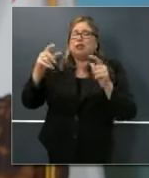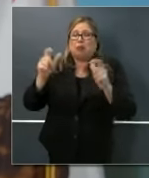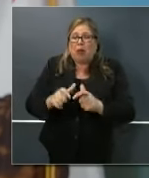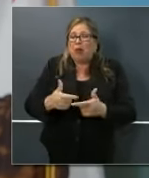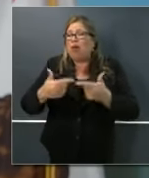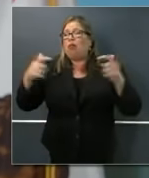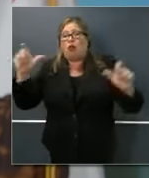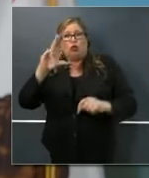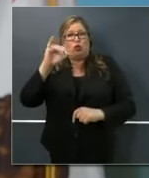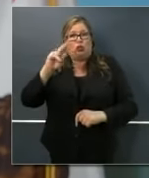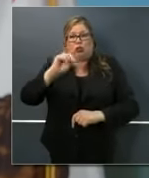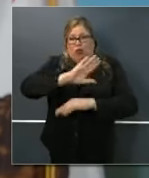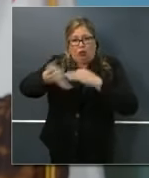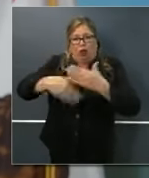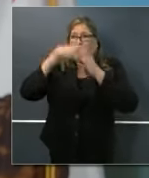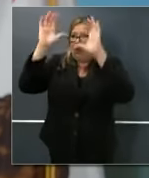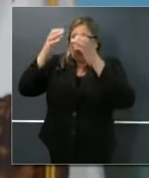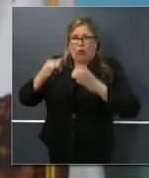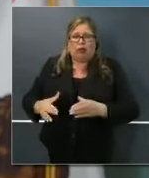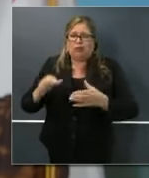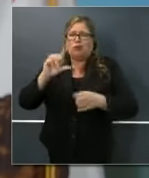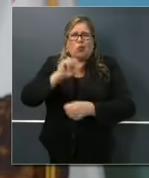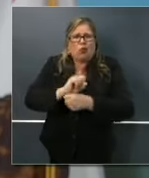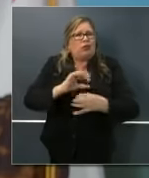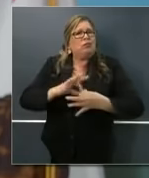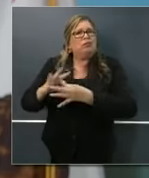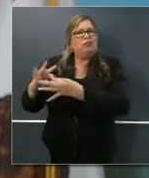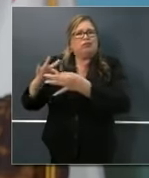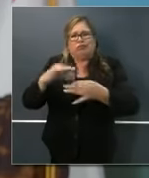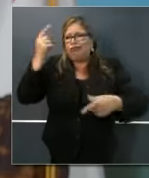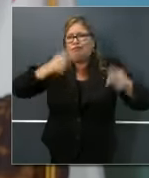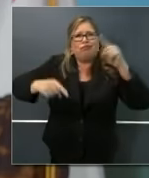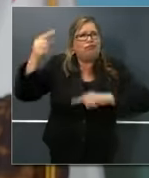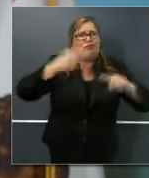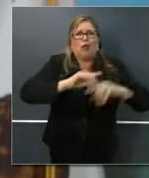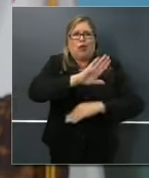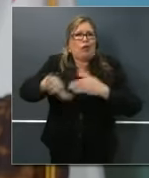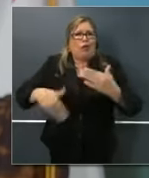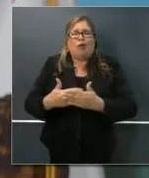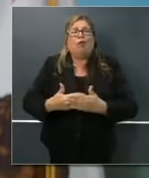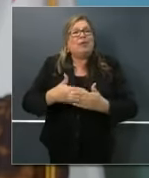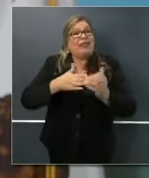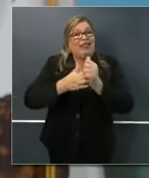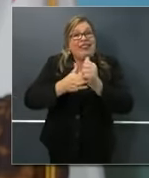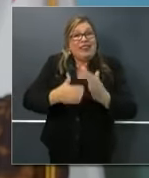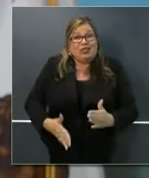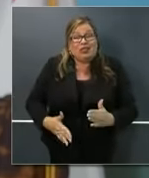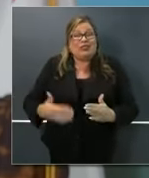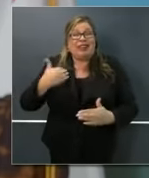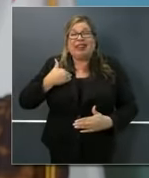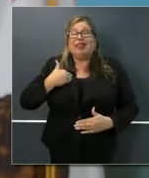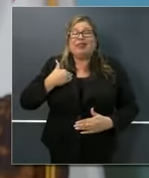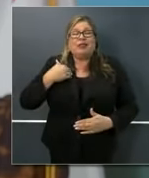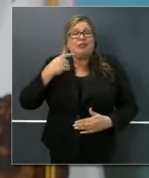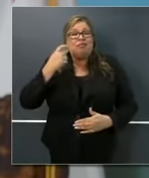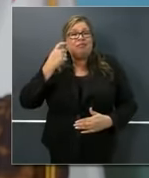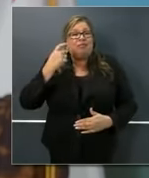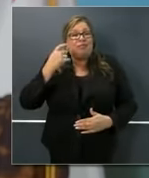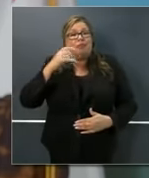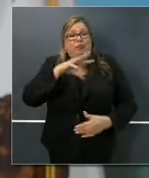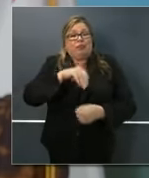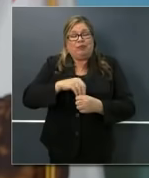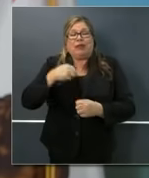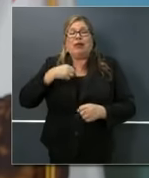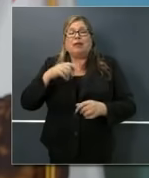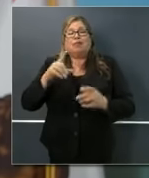California for working with us, and many leaders across the spectrum, including a wonderful conversation I had yesterday with